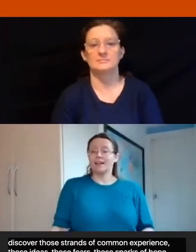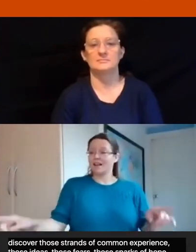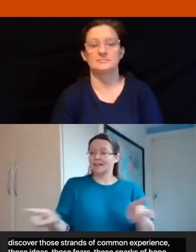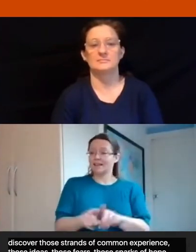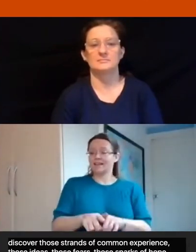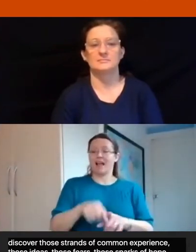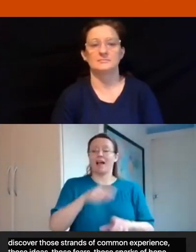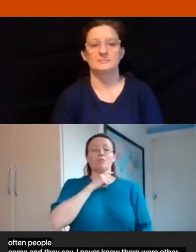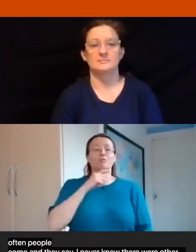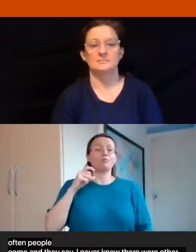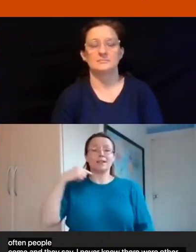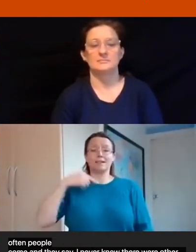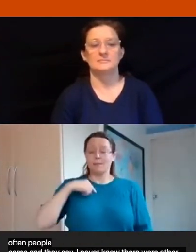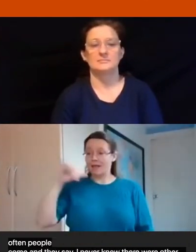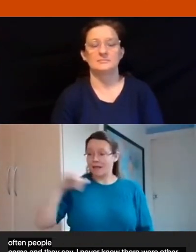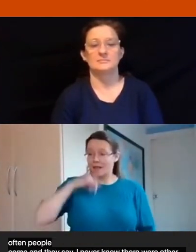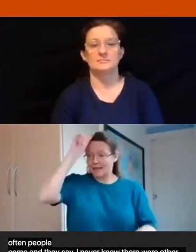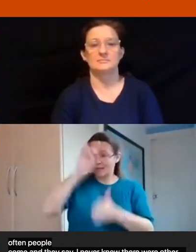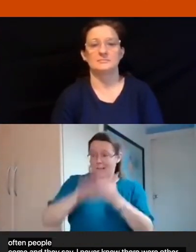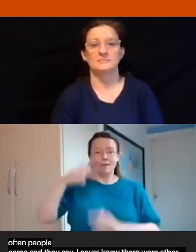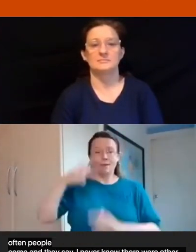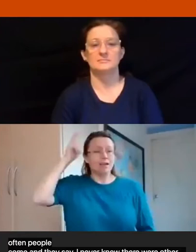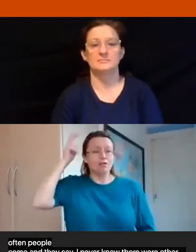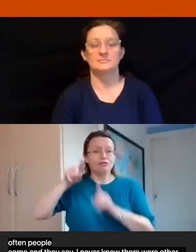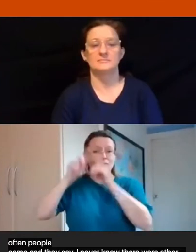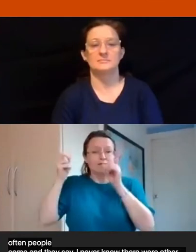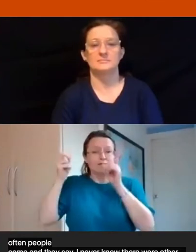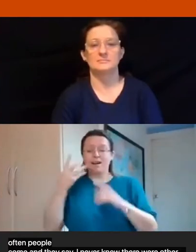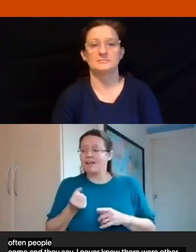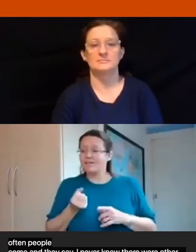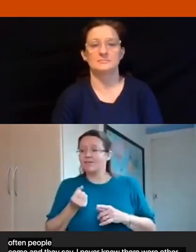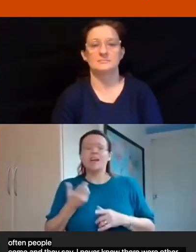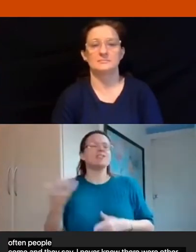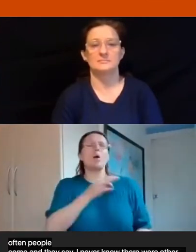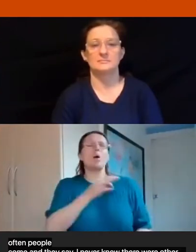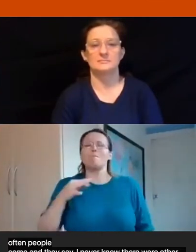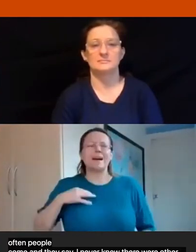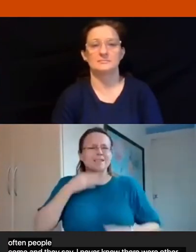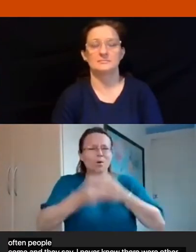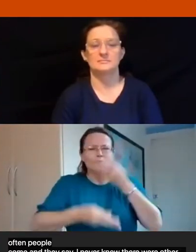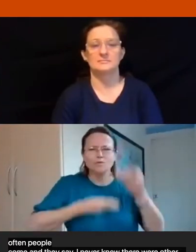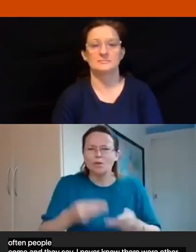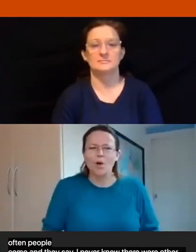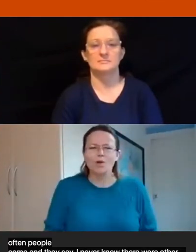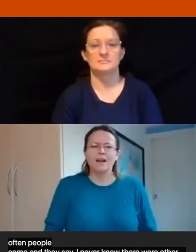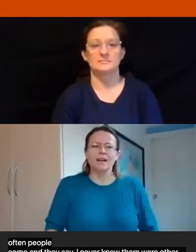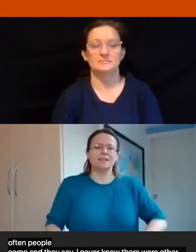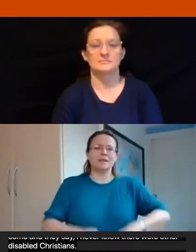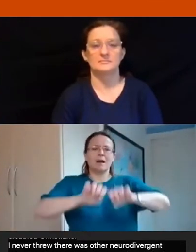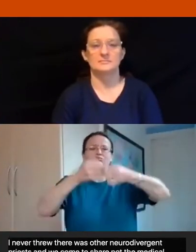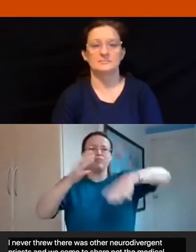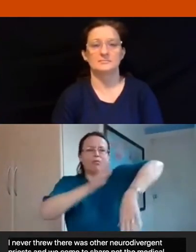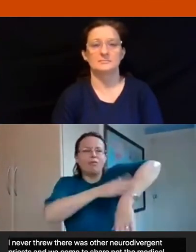priests and we come to share not those those medical stories those stories of here is my broken leg and i wish i